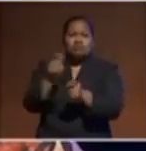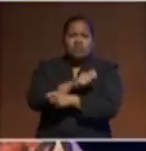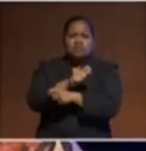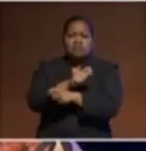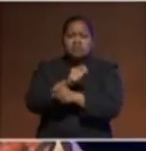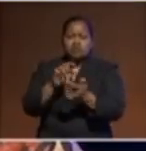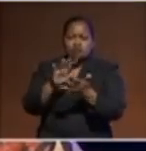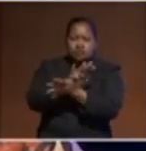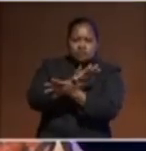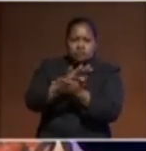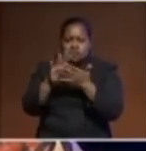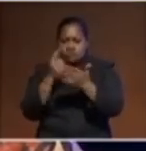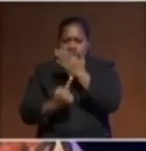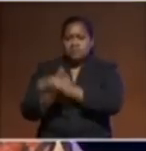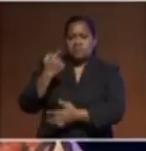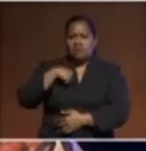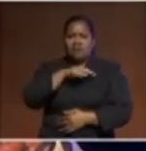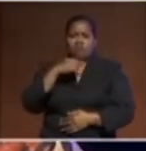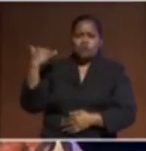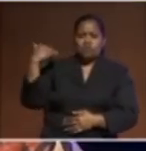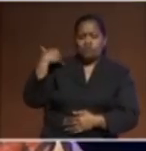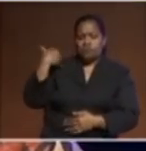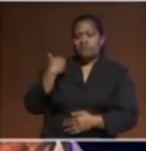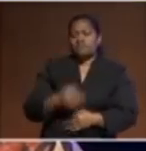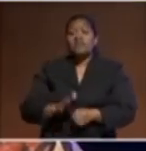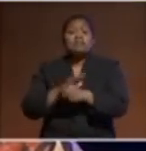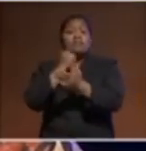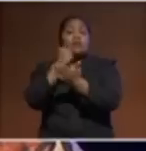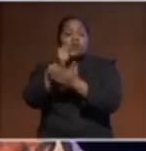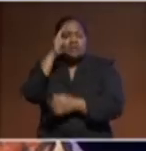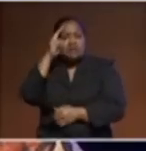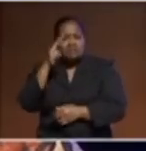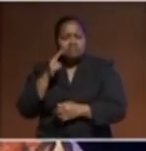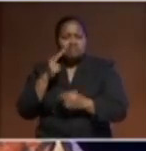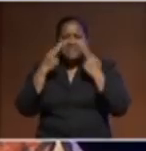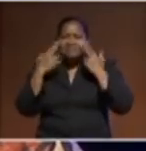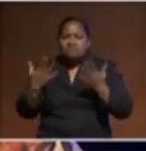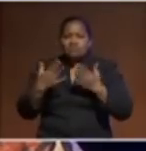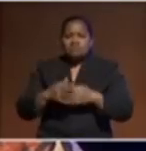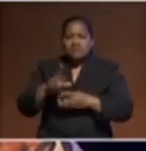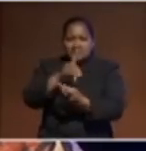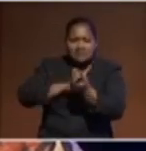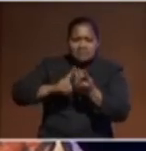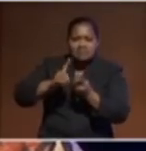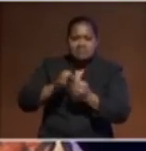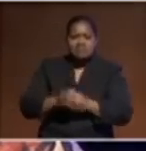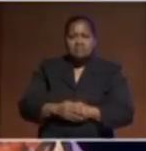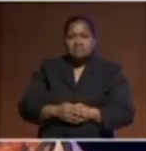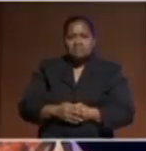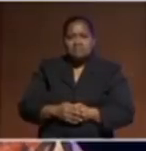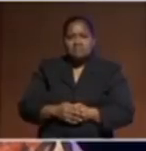ensuring natural disasters, and, of course, the rising prices of commodities